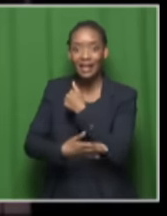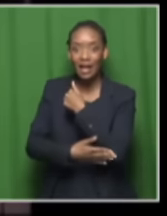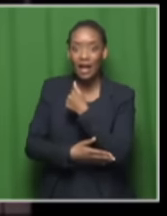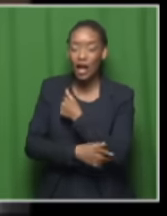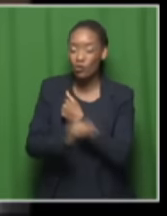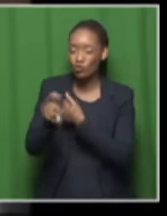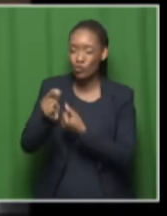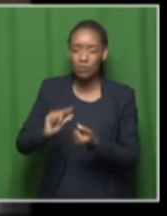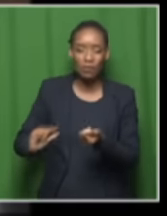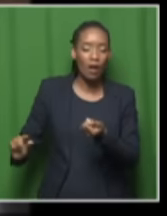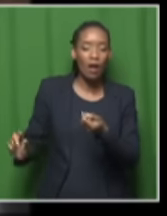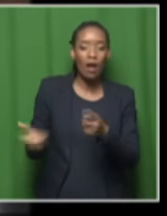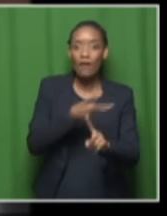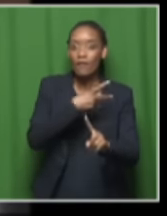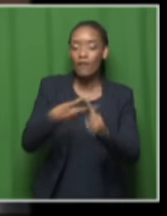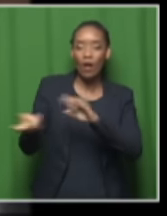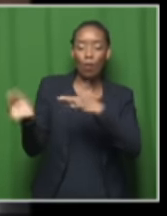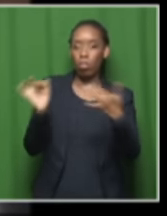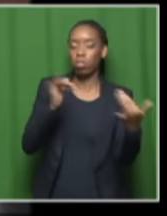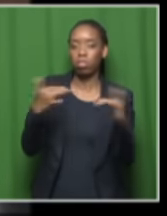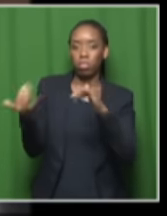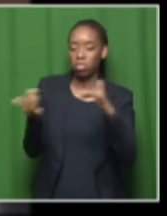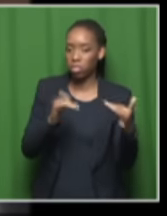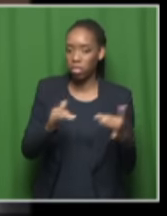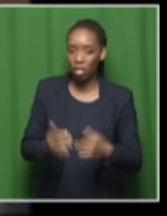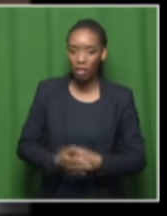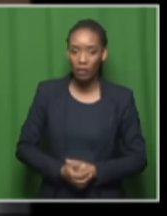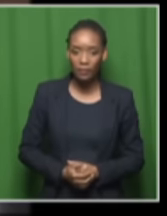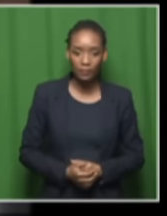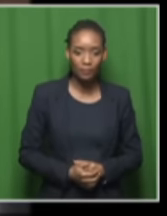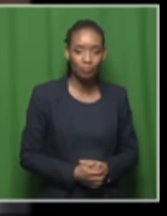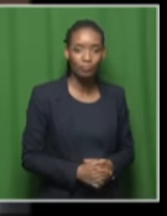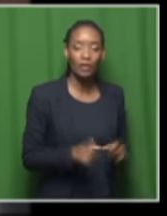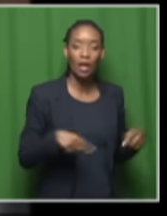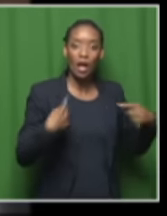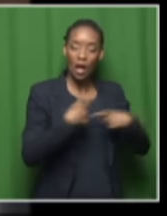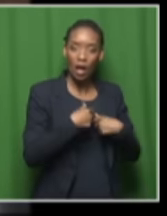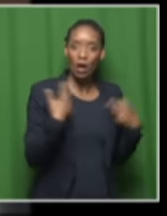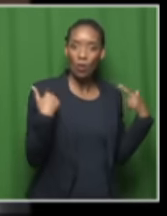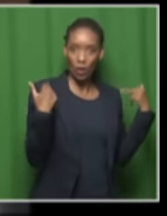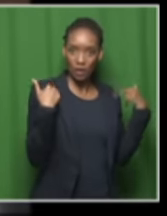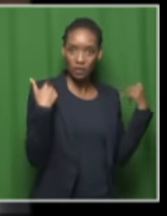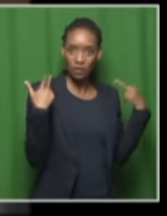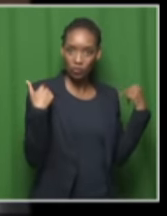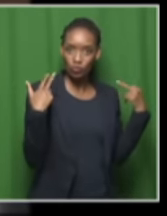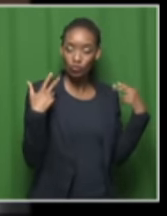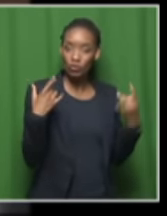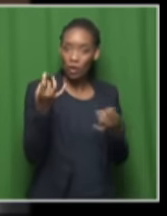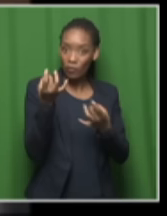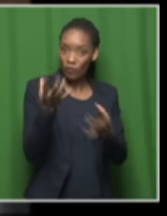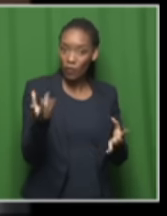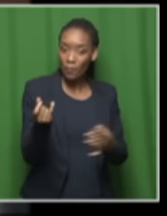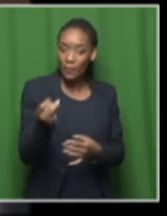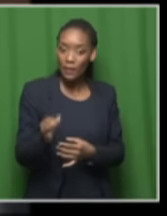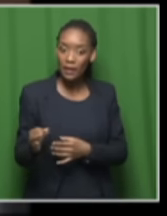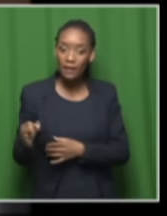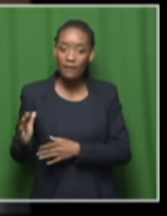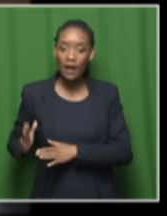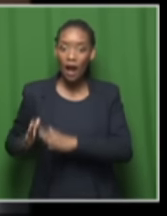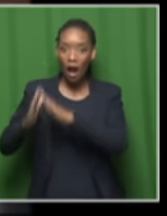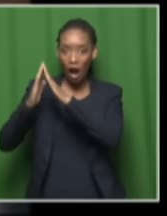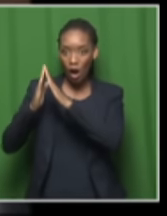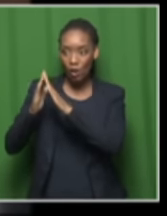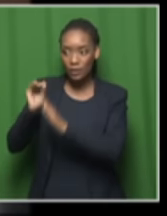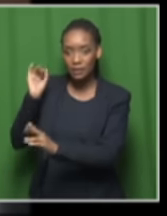tailspin i gave instructions to our security that if they attack the house please